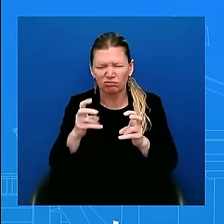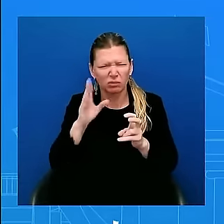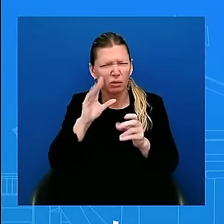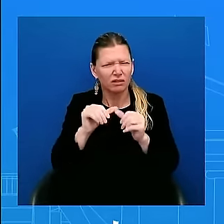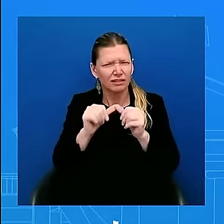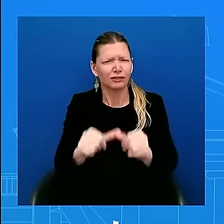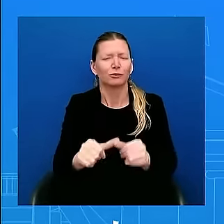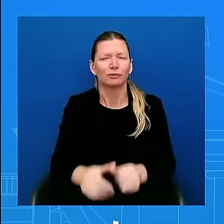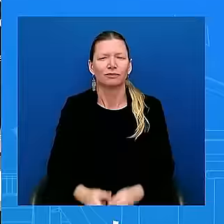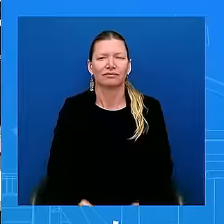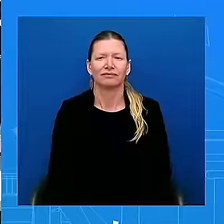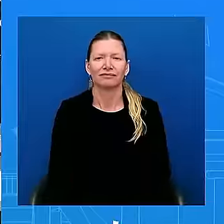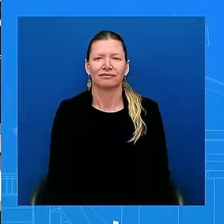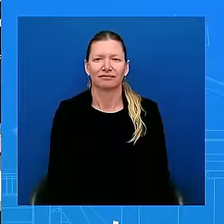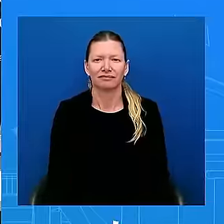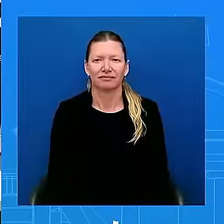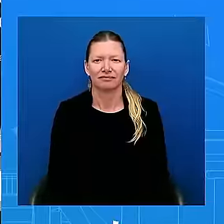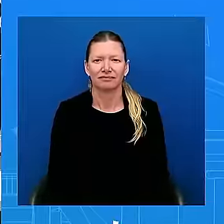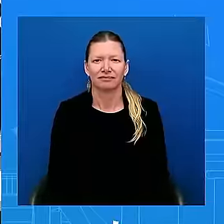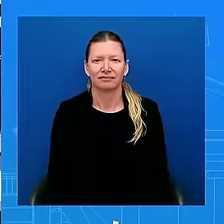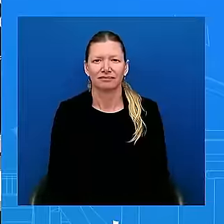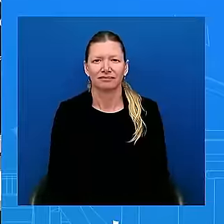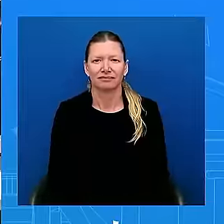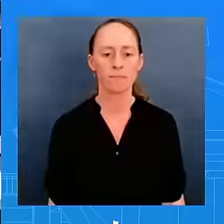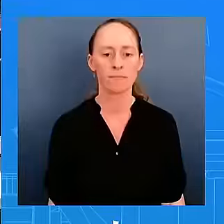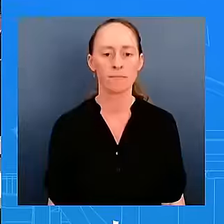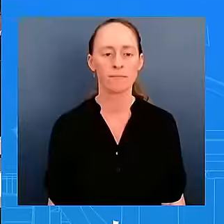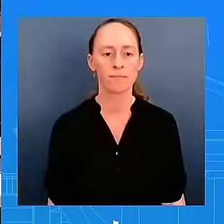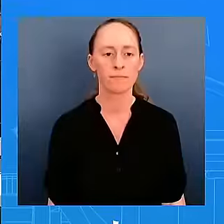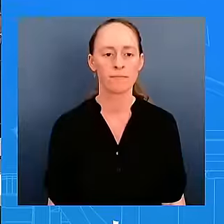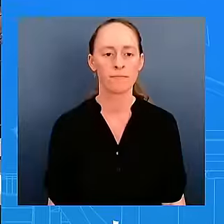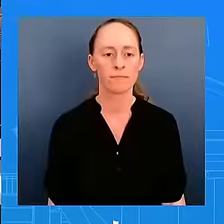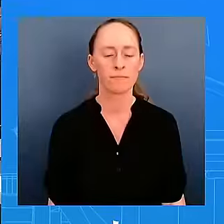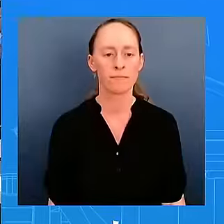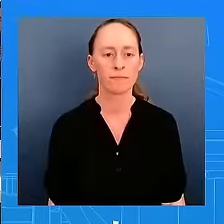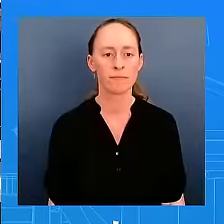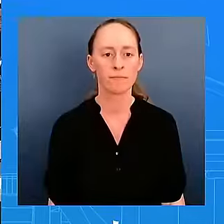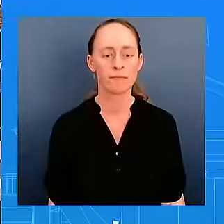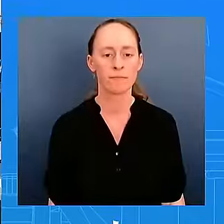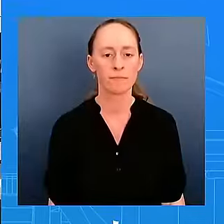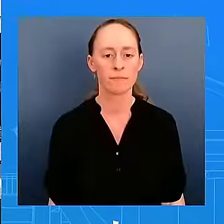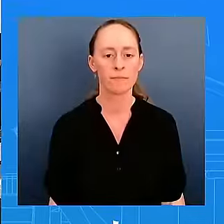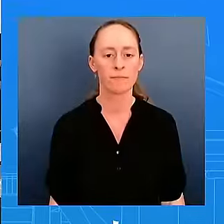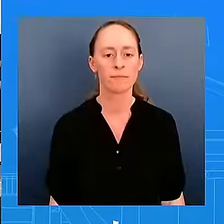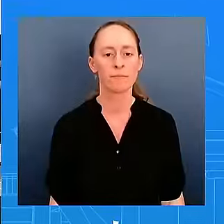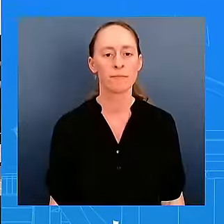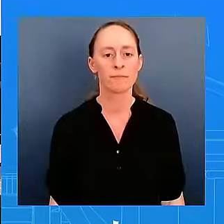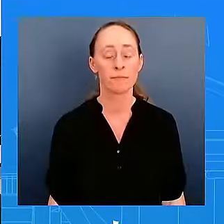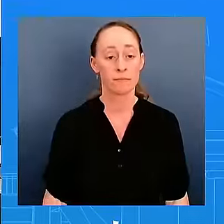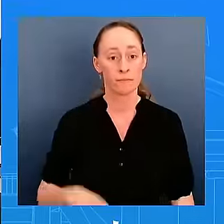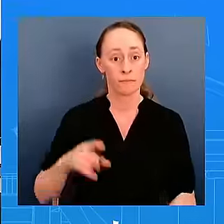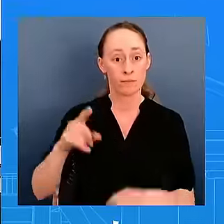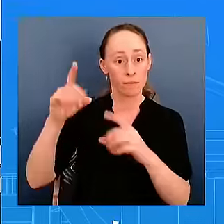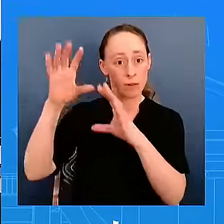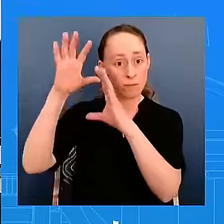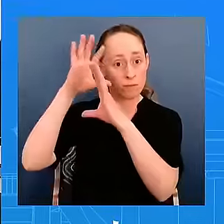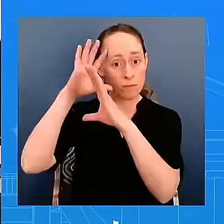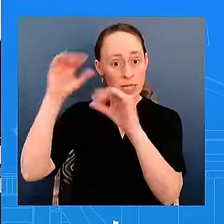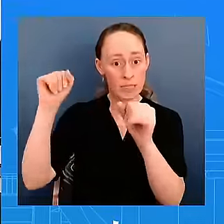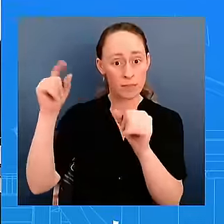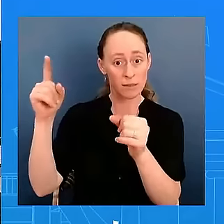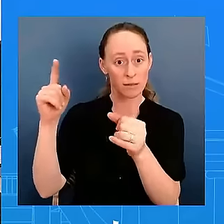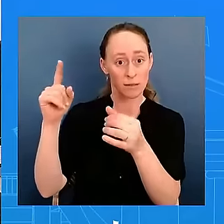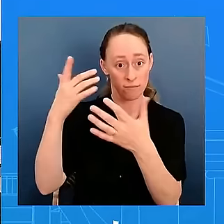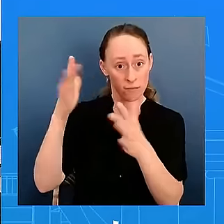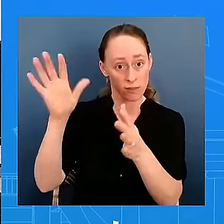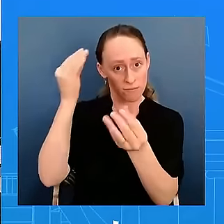mentioned now about what the president said last night about the vice president but one thing he didn't do was explicitly tell americans to vote for her he said now the choice